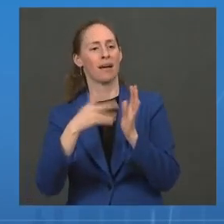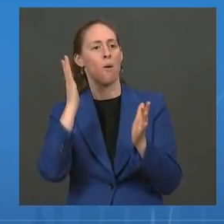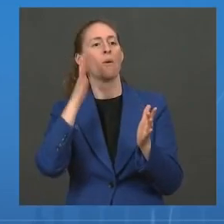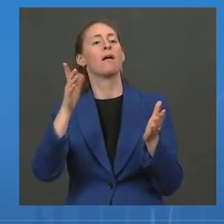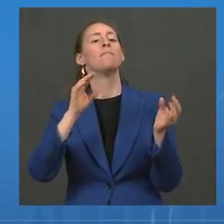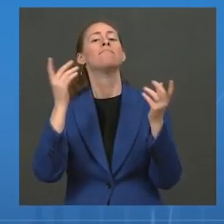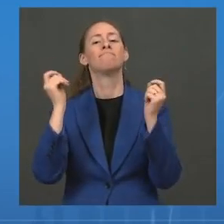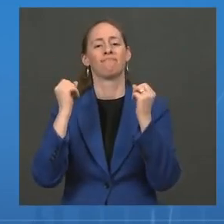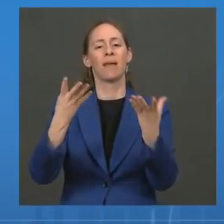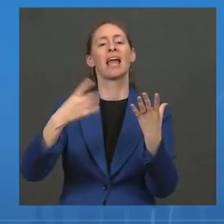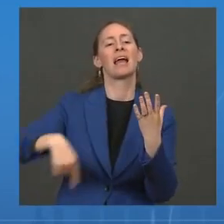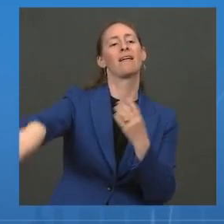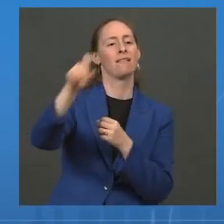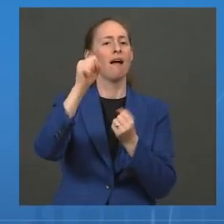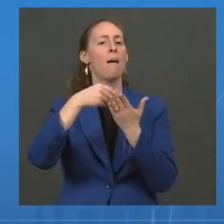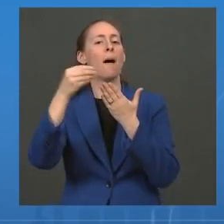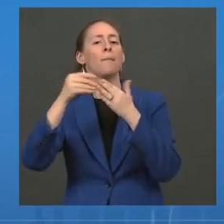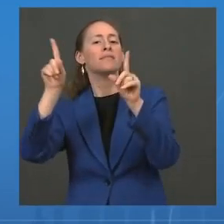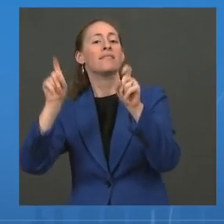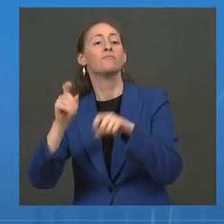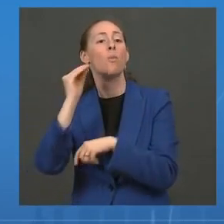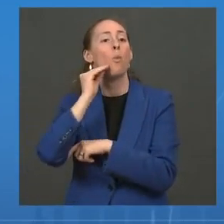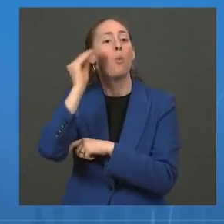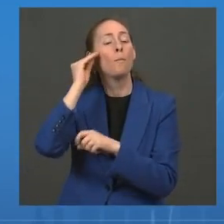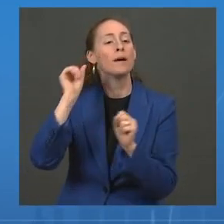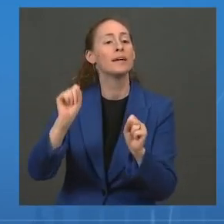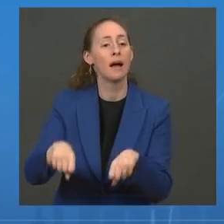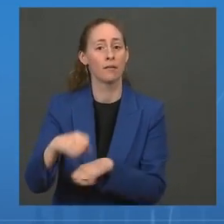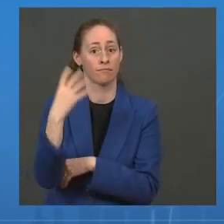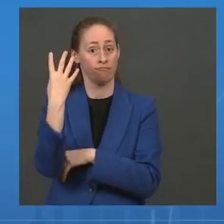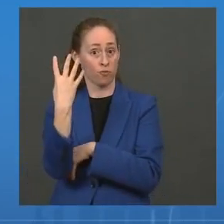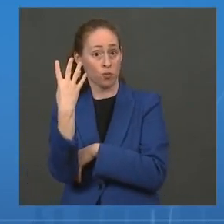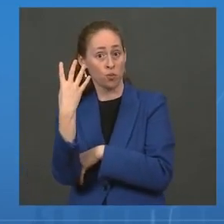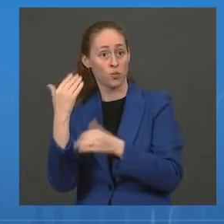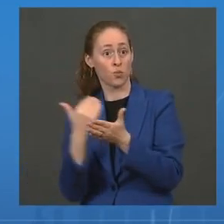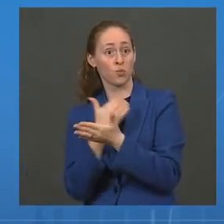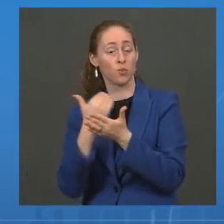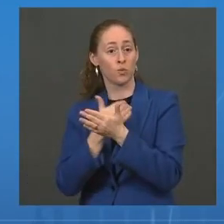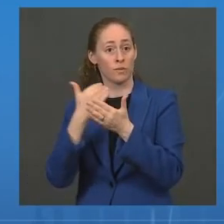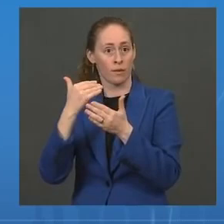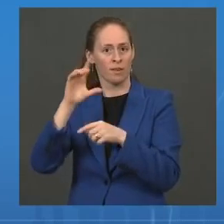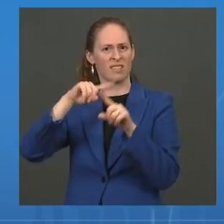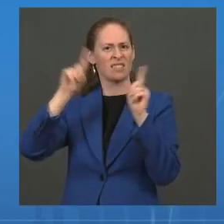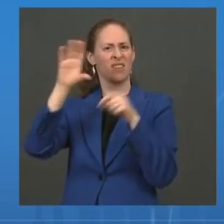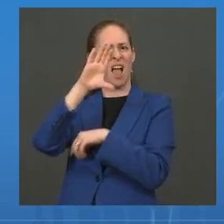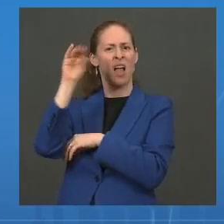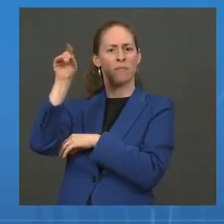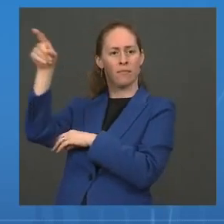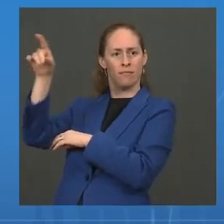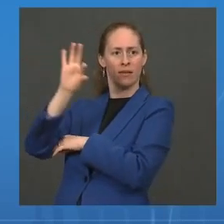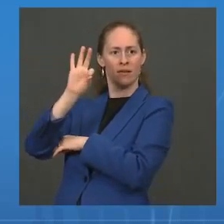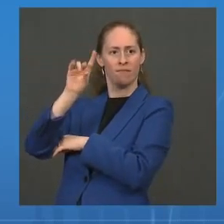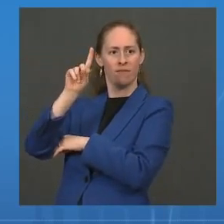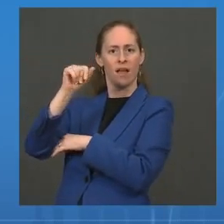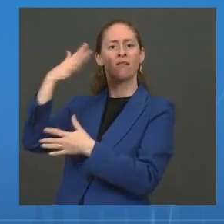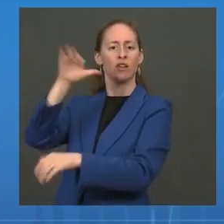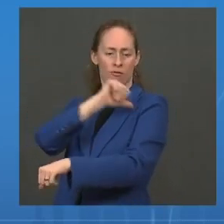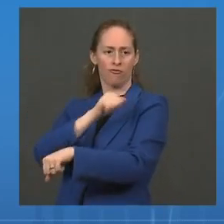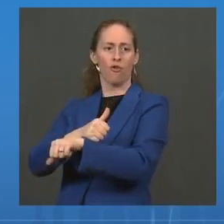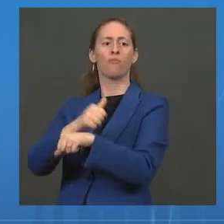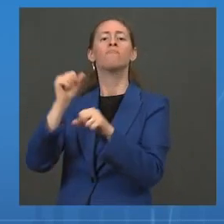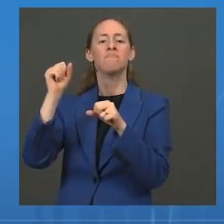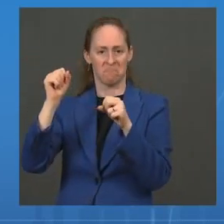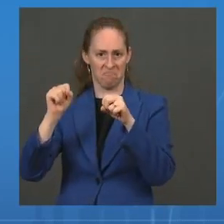over-the-counter at-home tests authorized by the FDA since the start of October, as well as other actions by the FDA